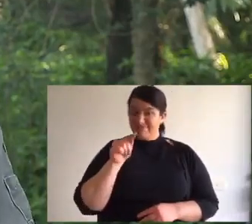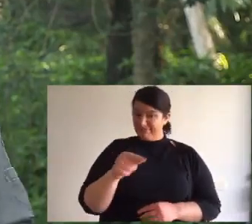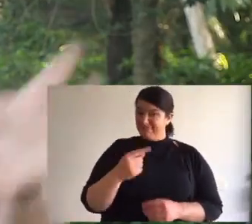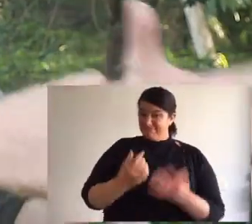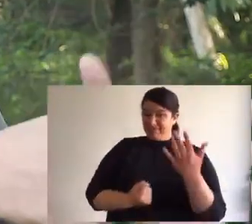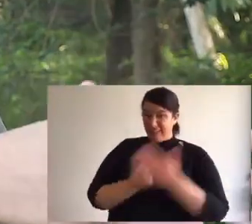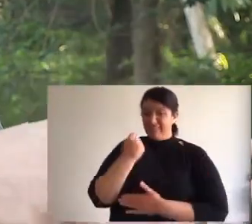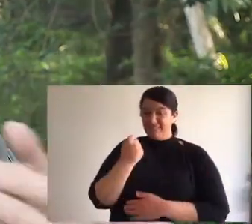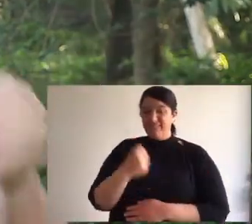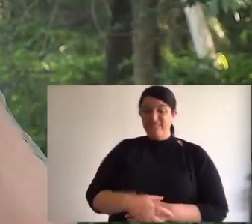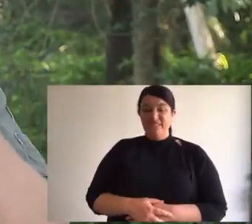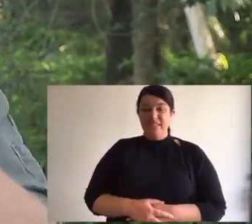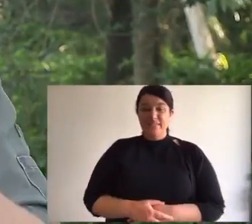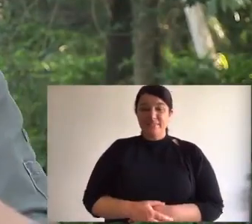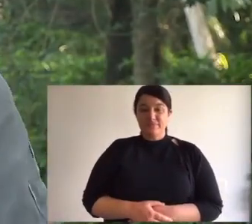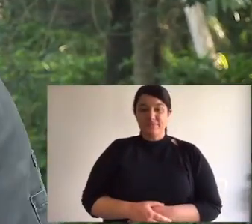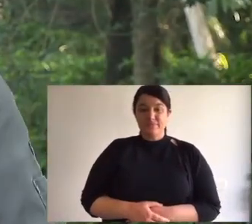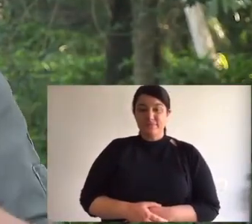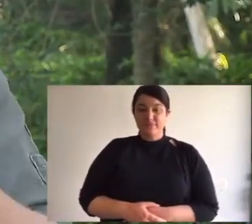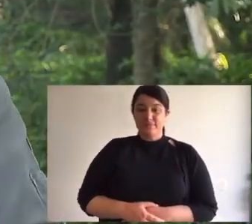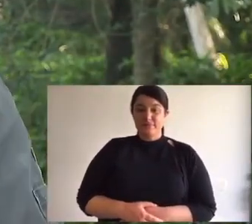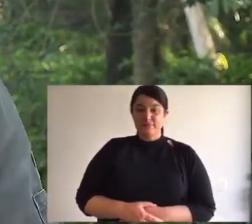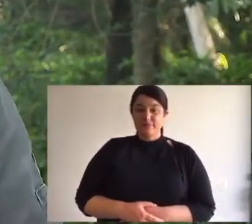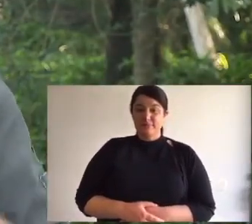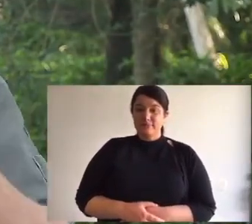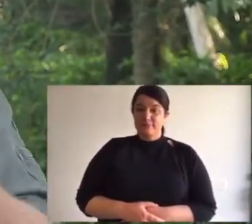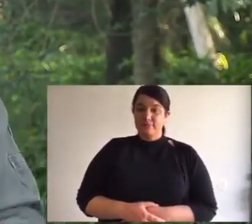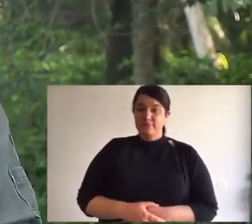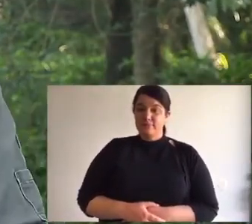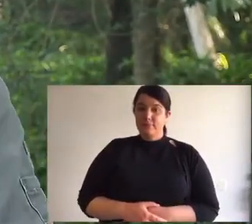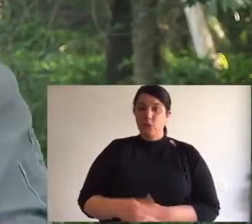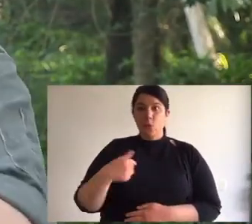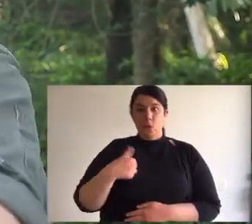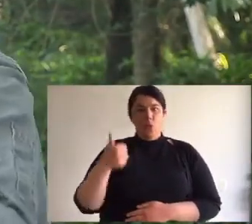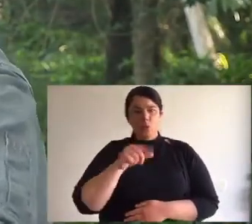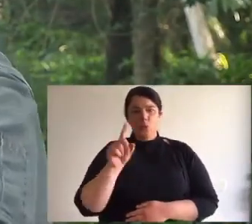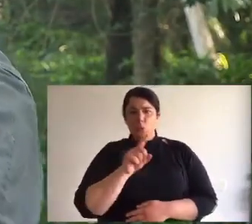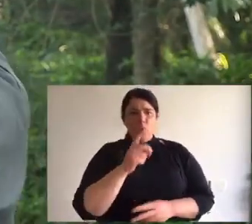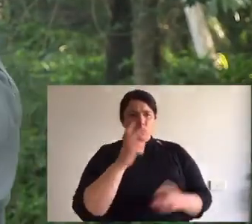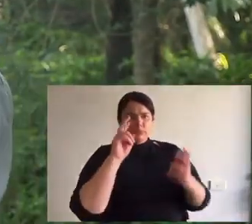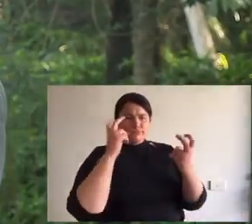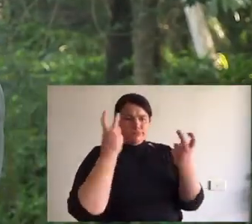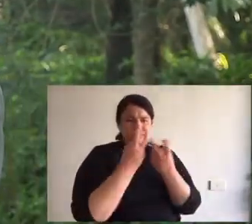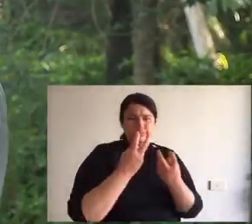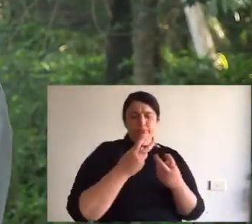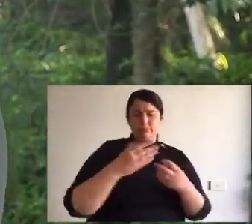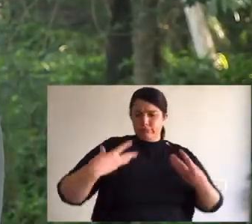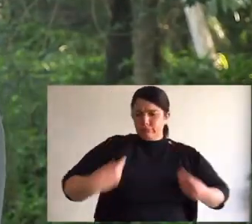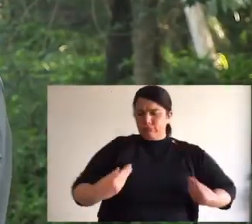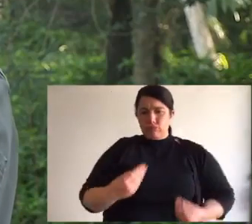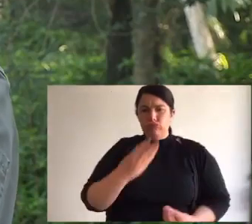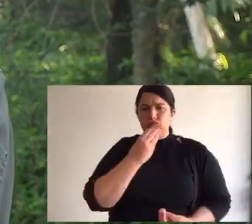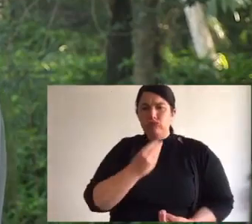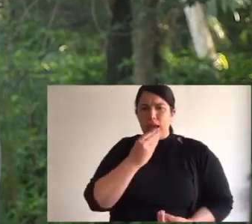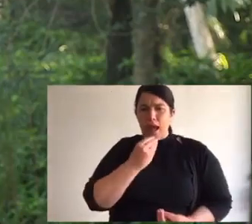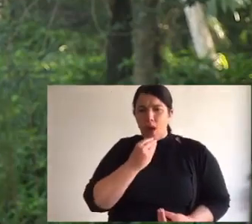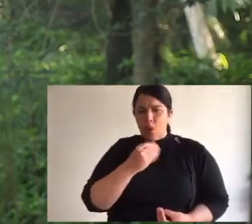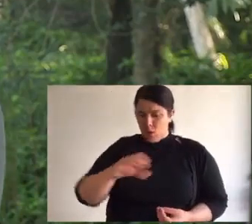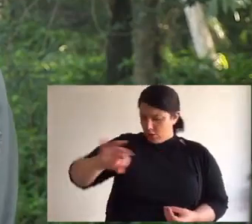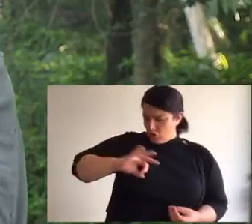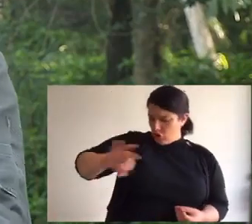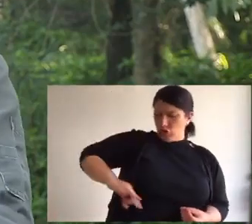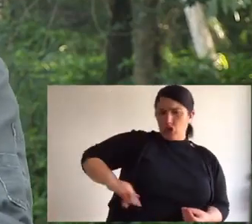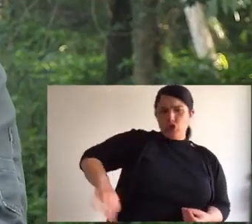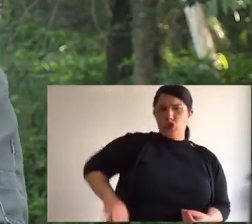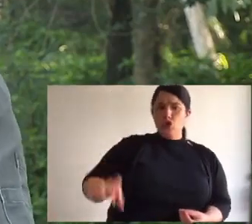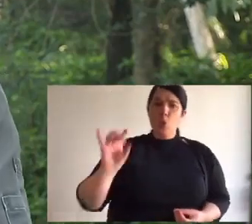That's disruptive camouflage as well. And remember spotted tail quolls use it in the moonlit shadows. That fawn brown body is